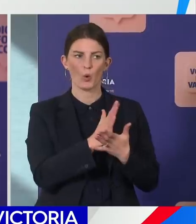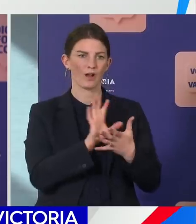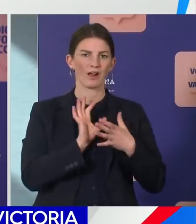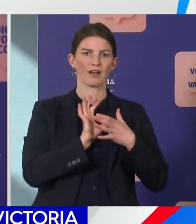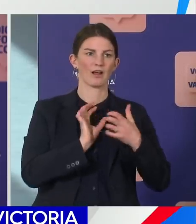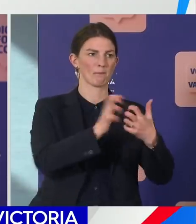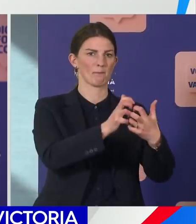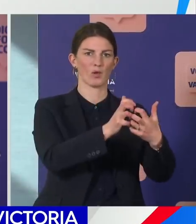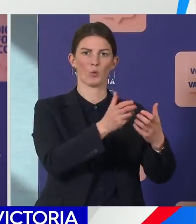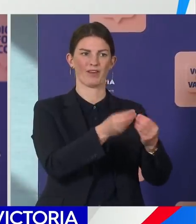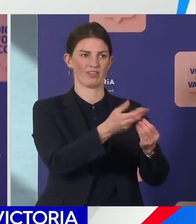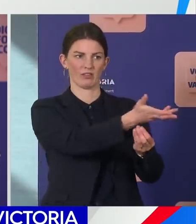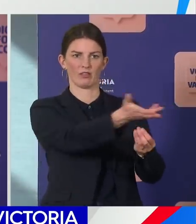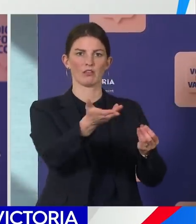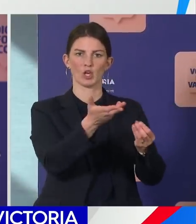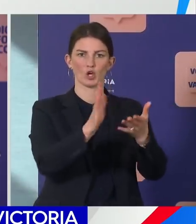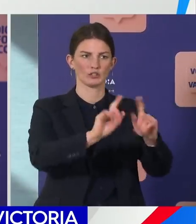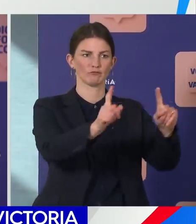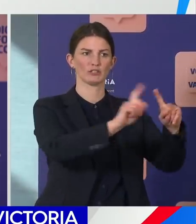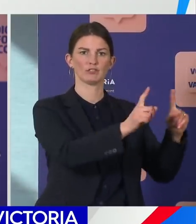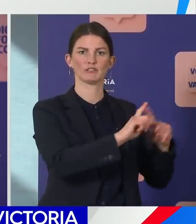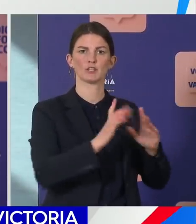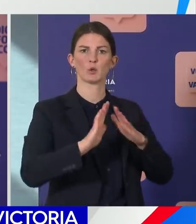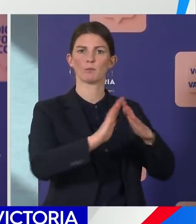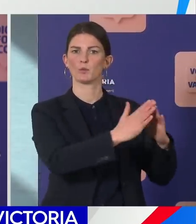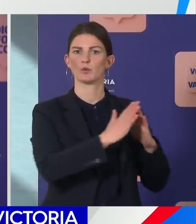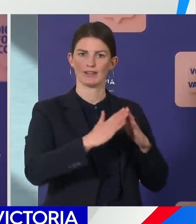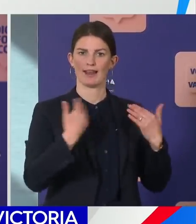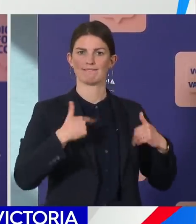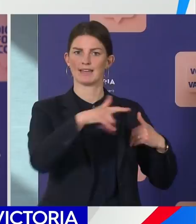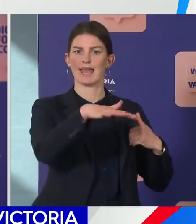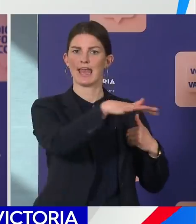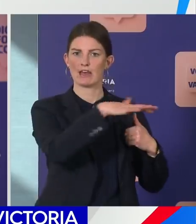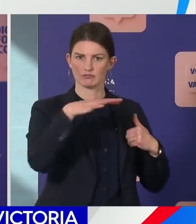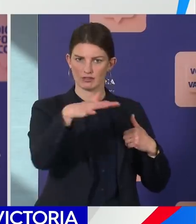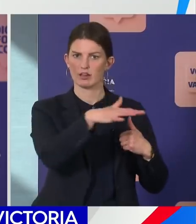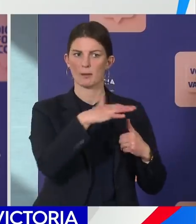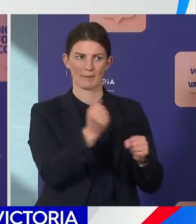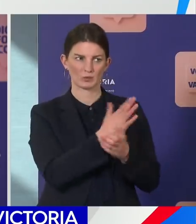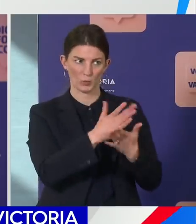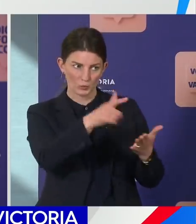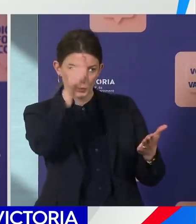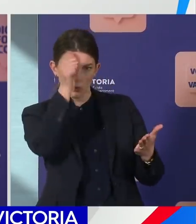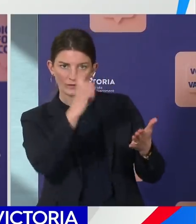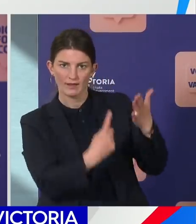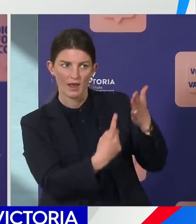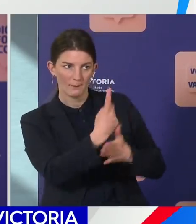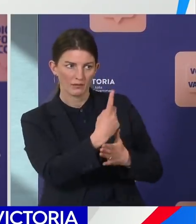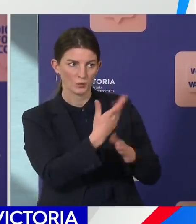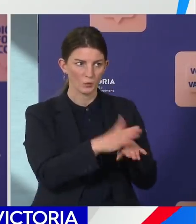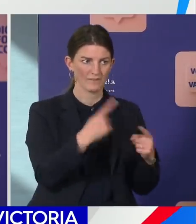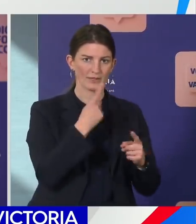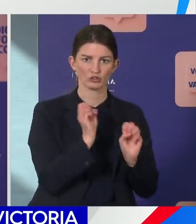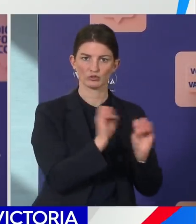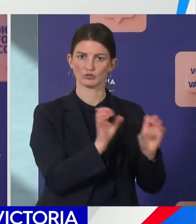their particular communities through the issues that the Shepparton community are dealing with. Emergency relief